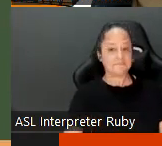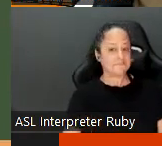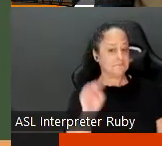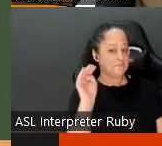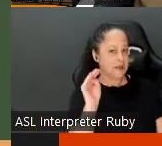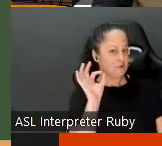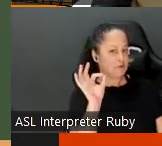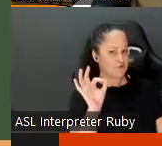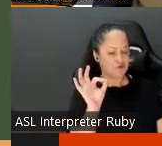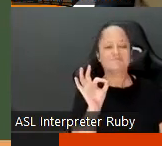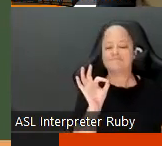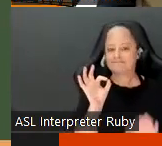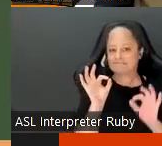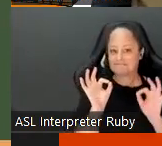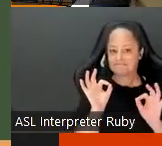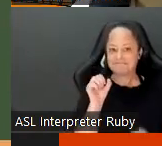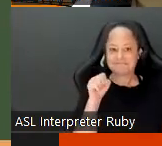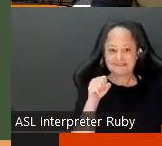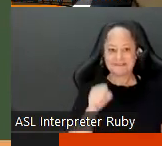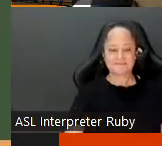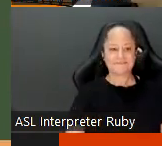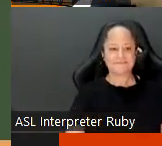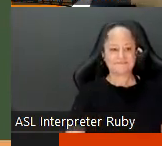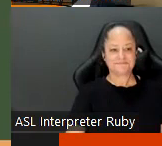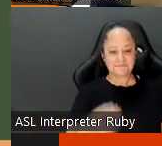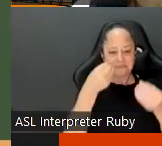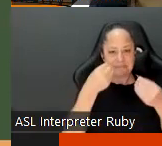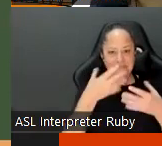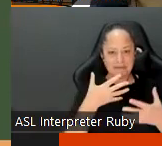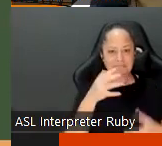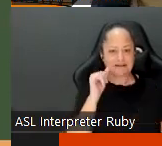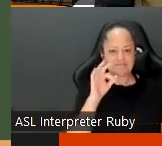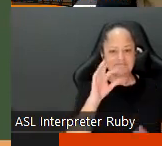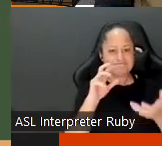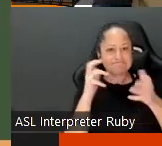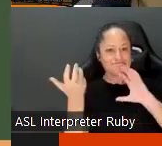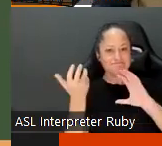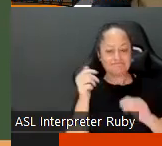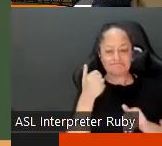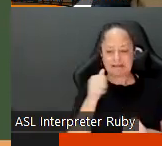good okay excellent yes all right let me know if it goes awry at any point